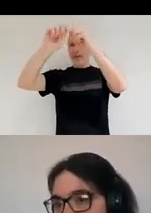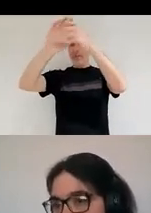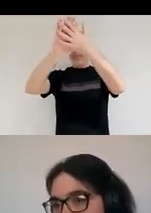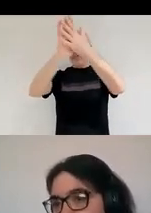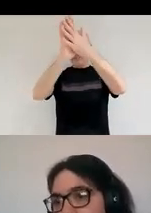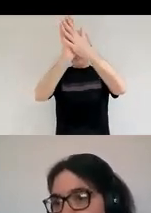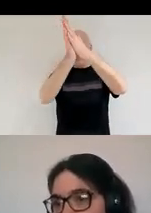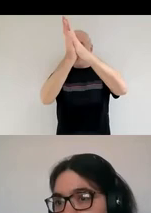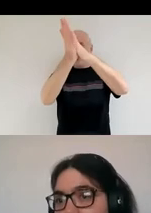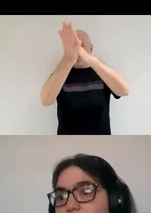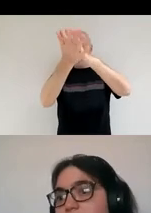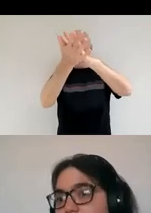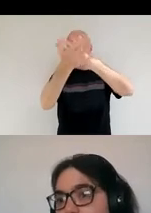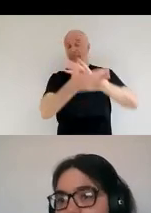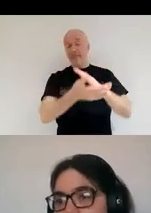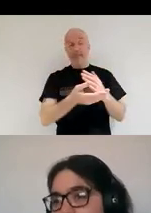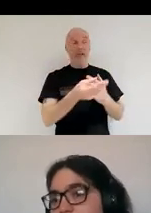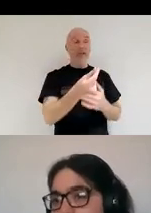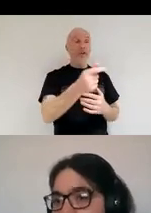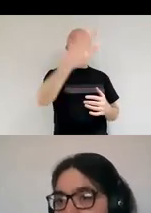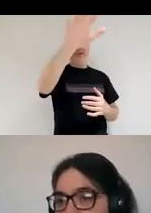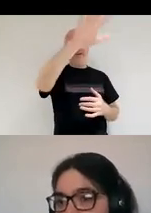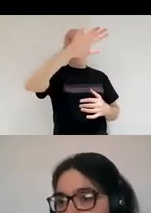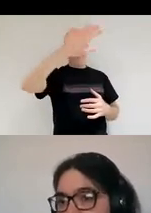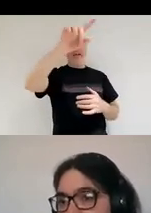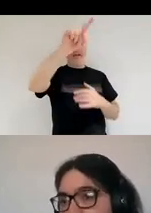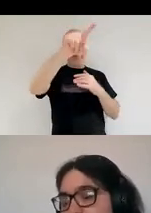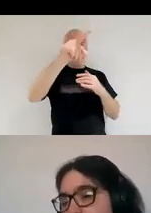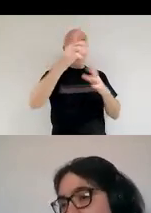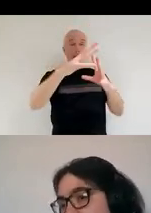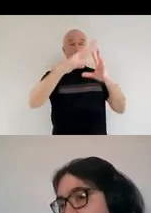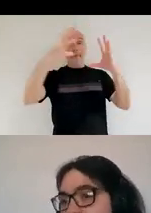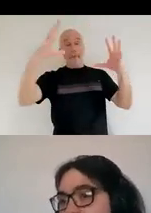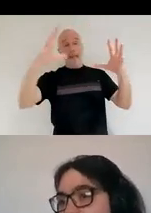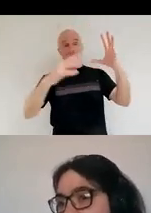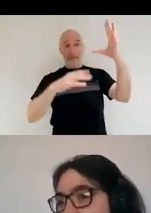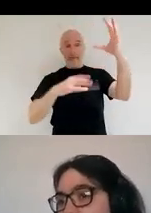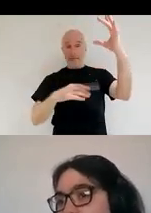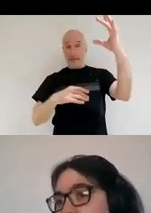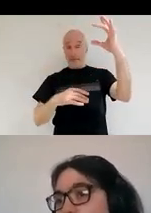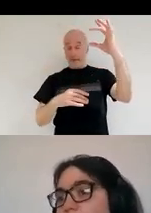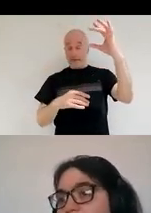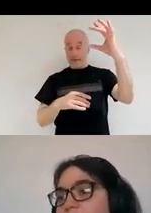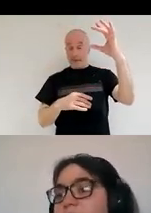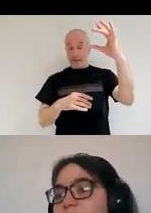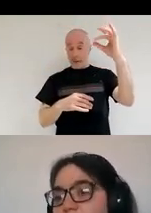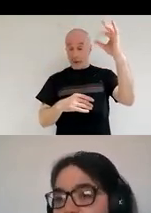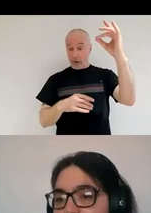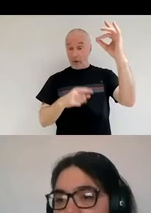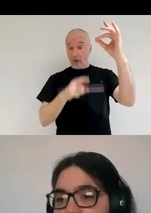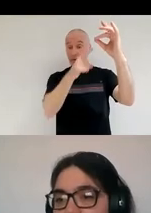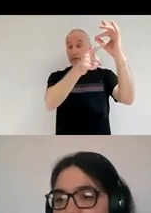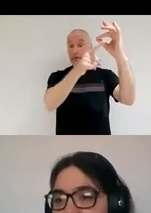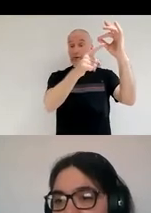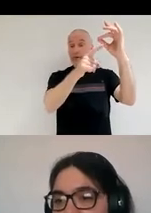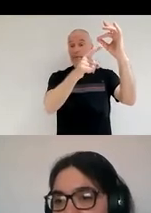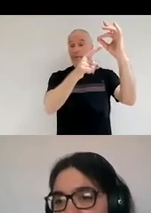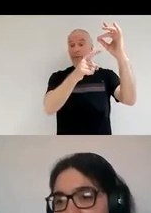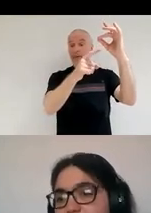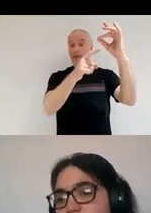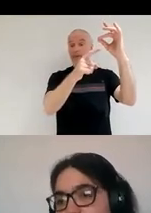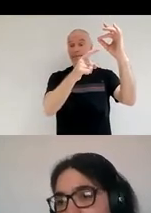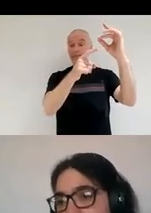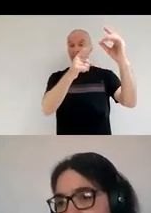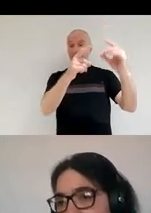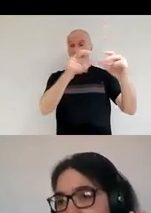universe where, for example, we have lots and lots of very massive stars that are more dust free, let's say. And